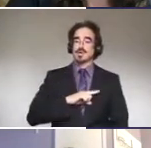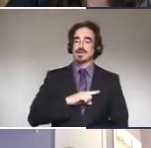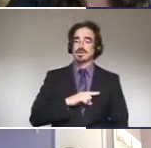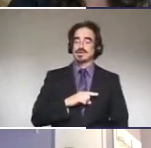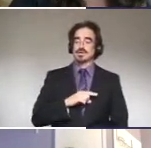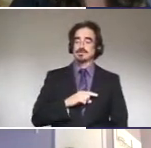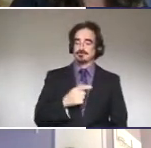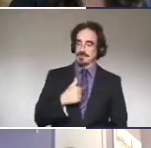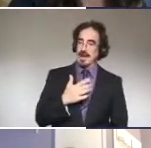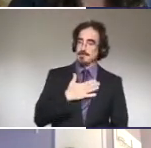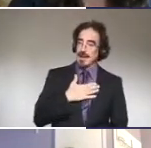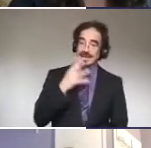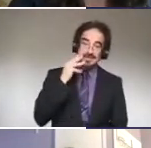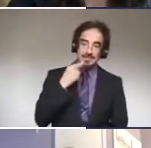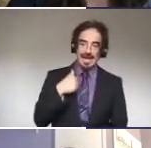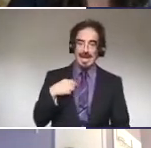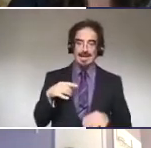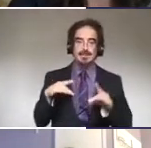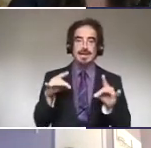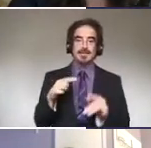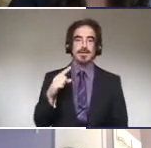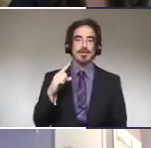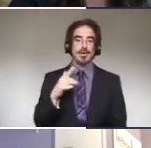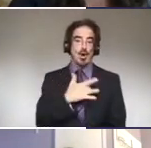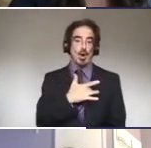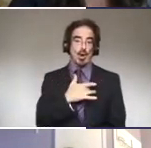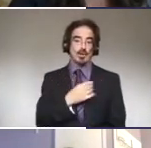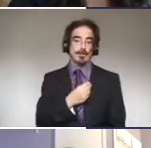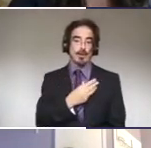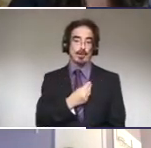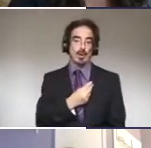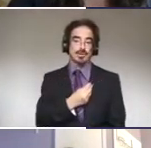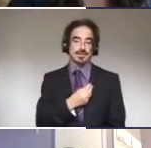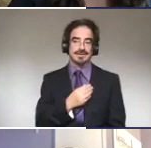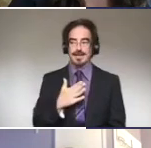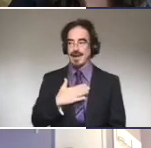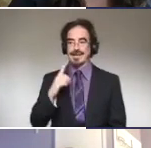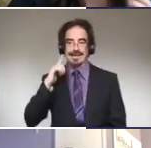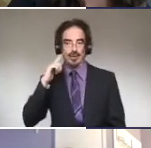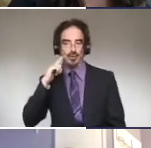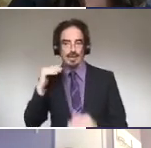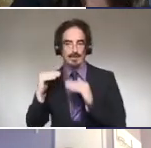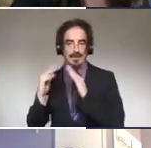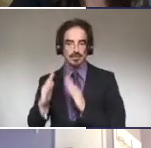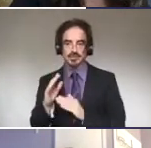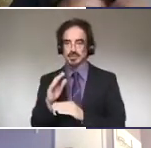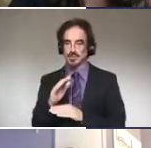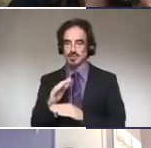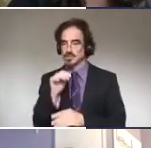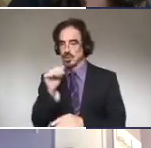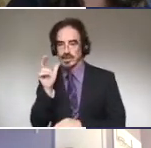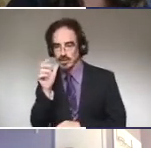my case, at least I will pick up heart murmurs that my hearing peers won't because of my stethoscope, um,